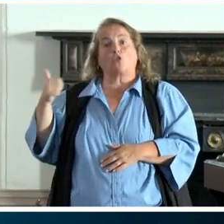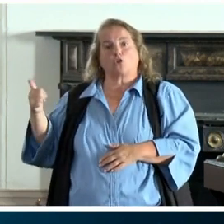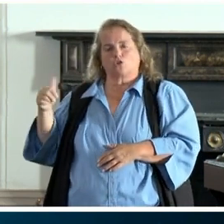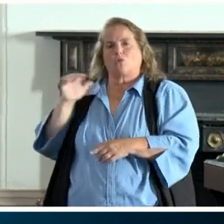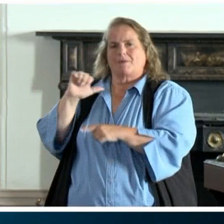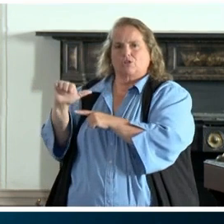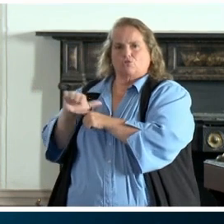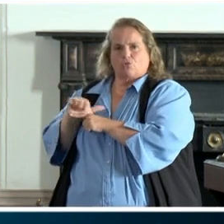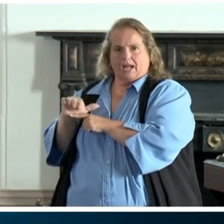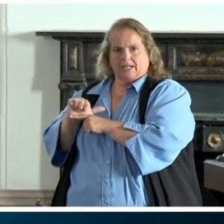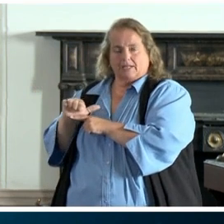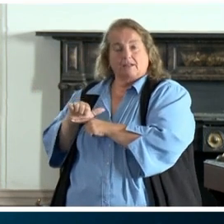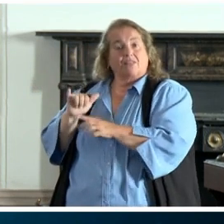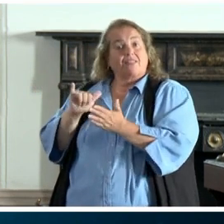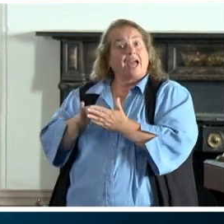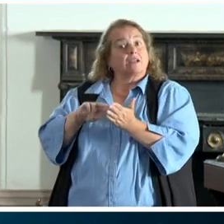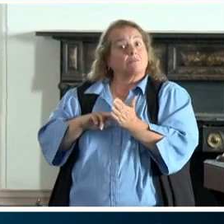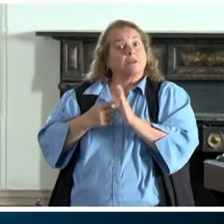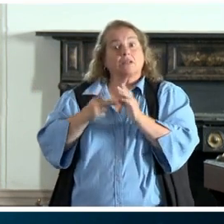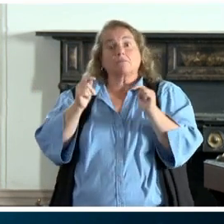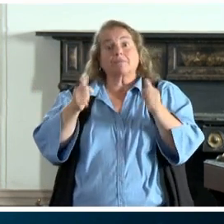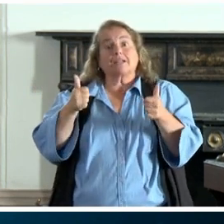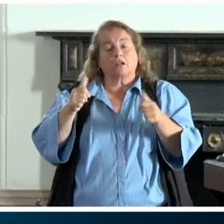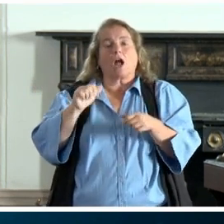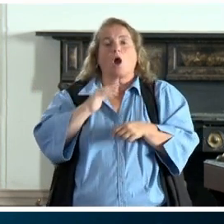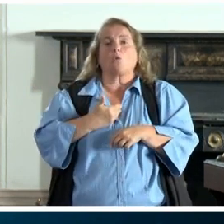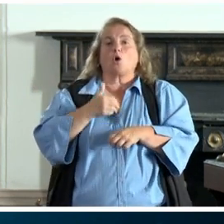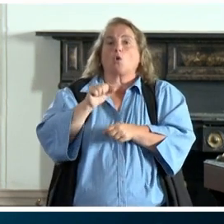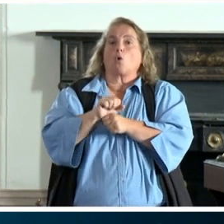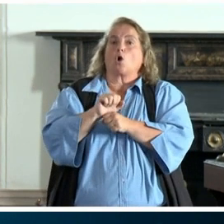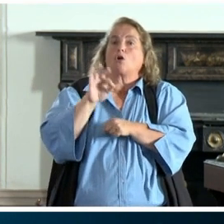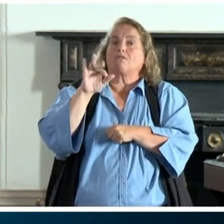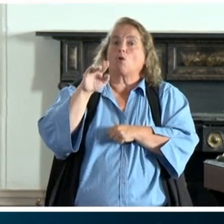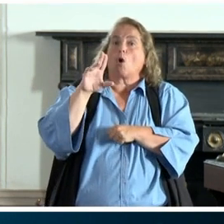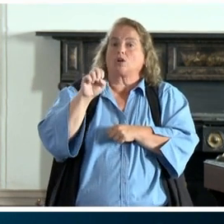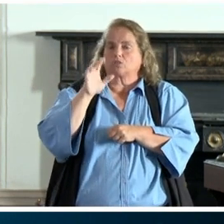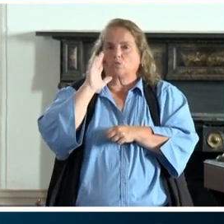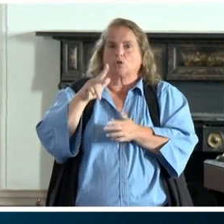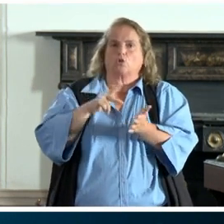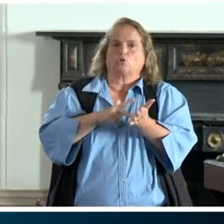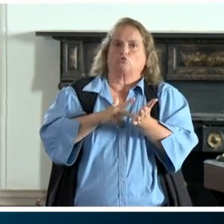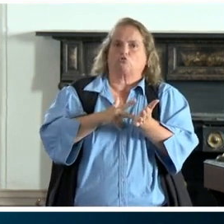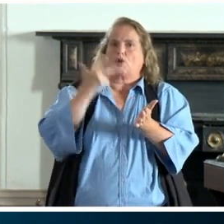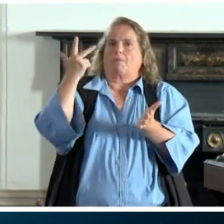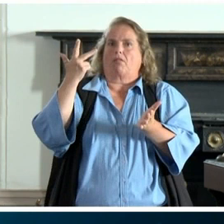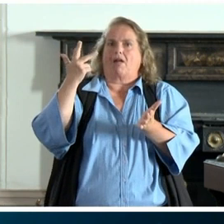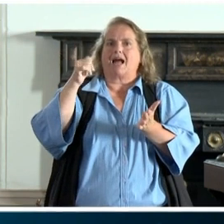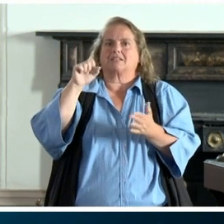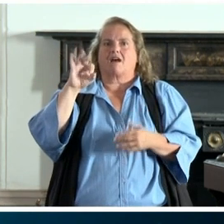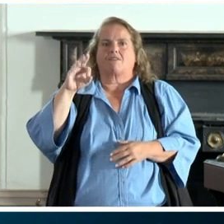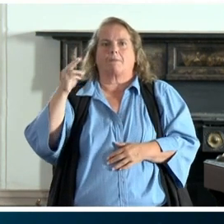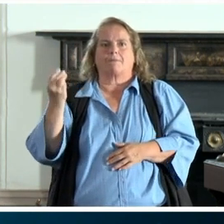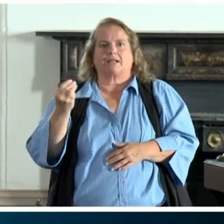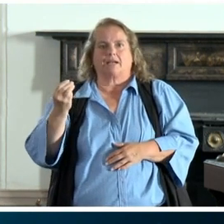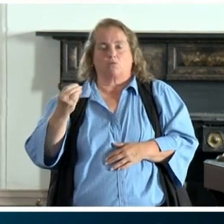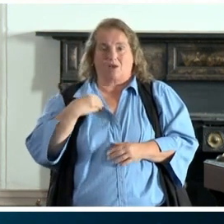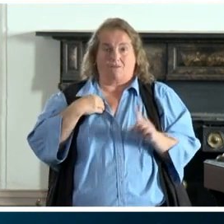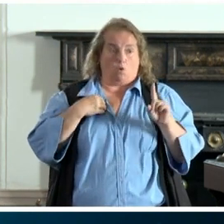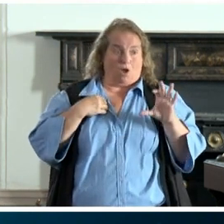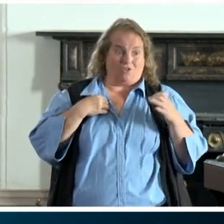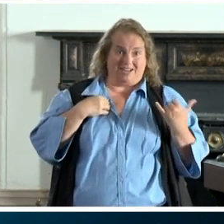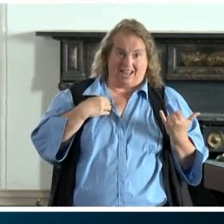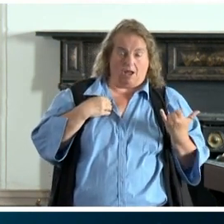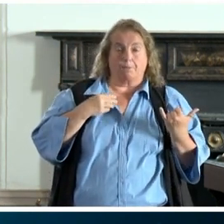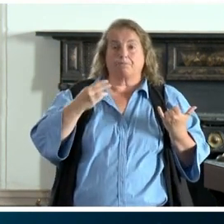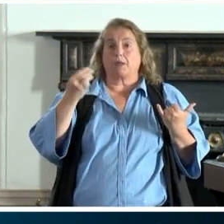And what that will immediately do is triple our workforce as of Monday. We have about 100 working on it now. Monday,